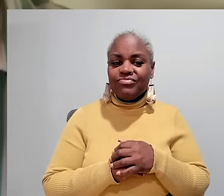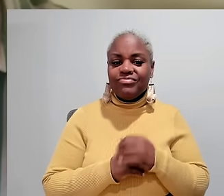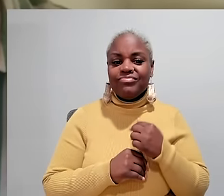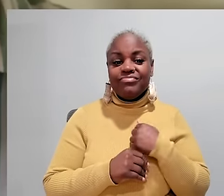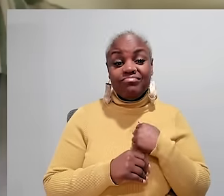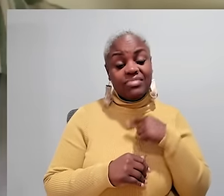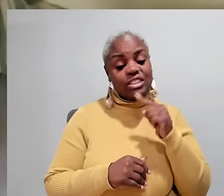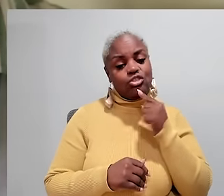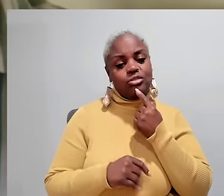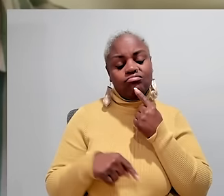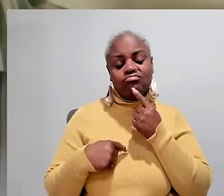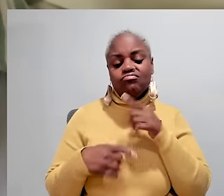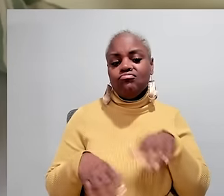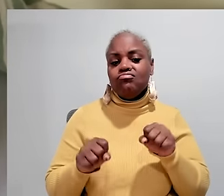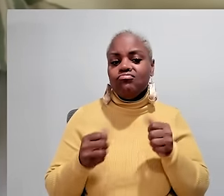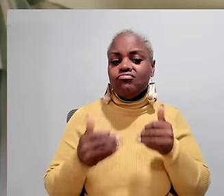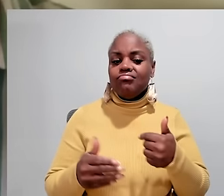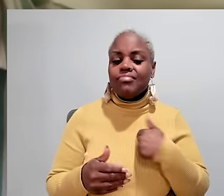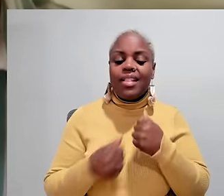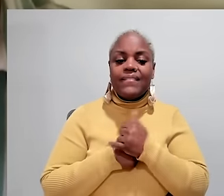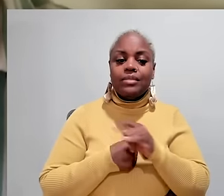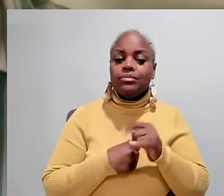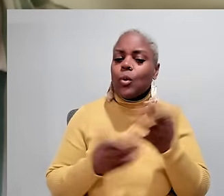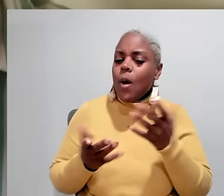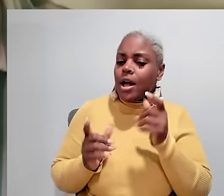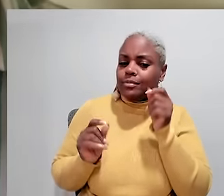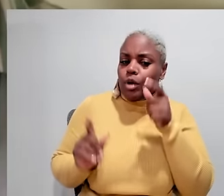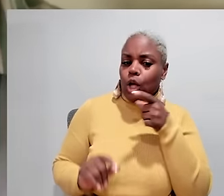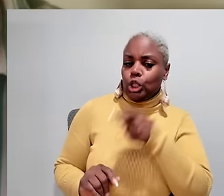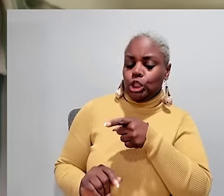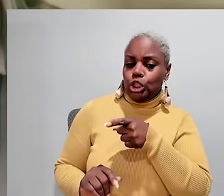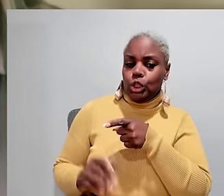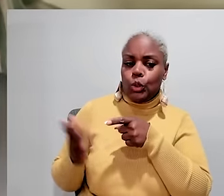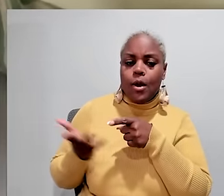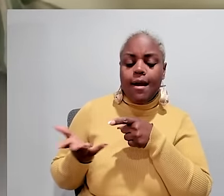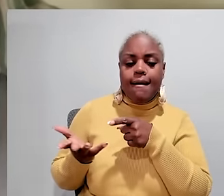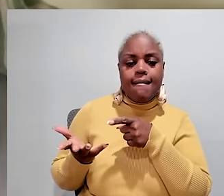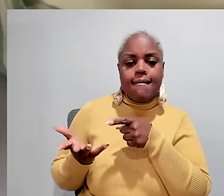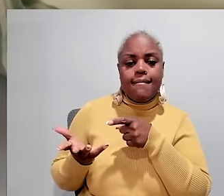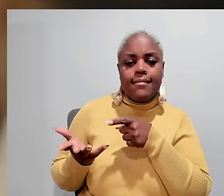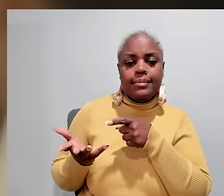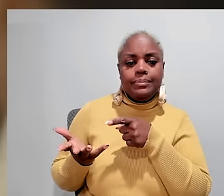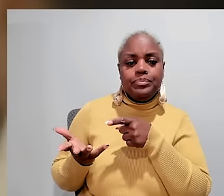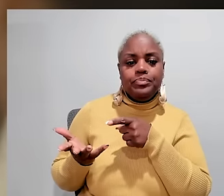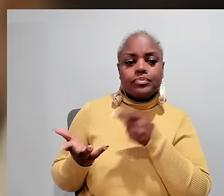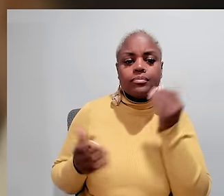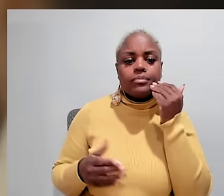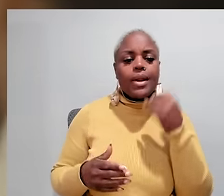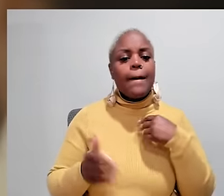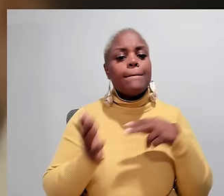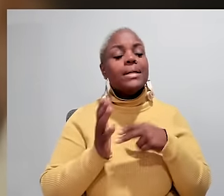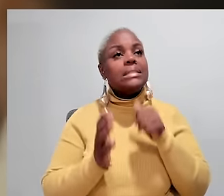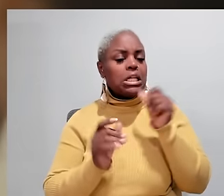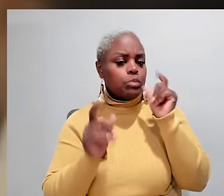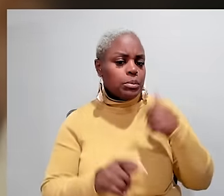for whatever they need I take it seriously I love it does that surprise you that there aren't enough